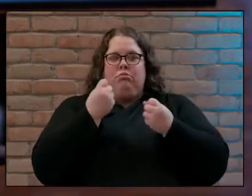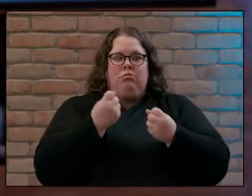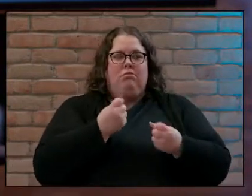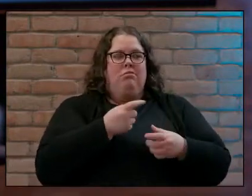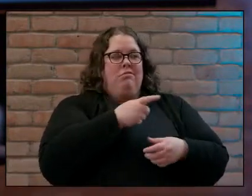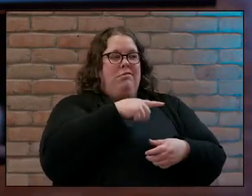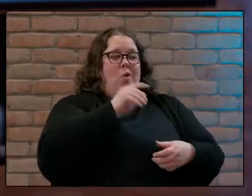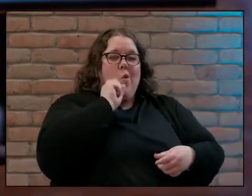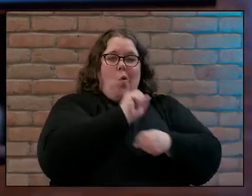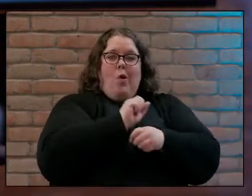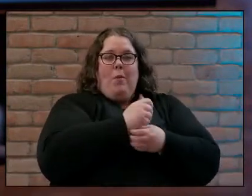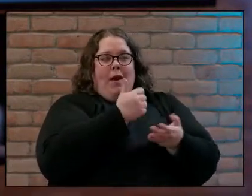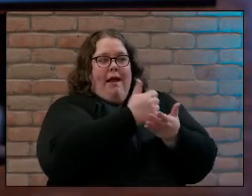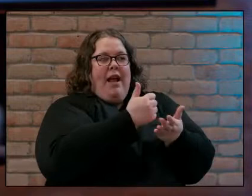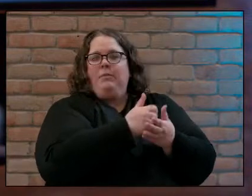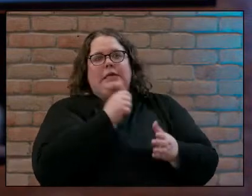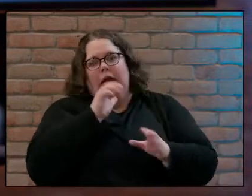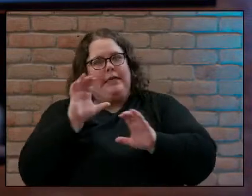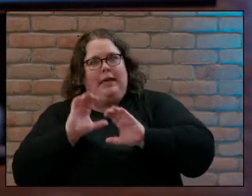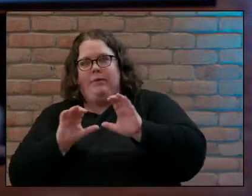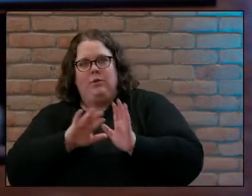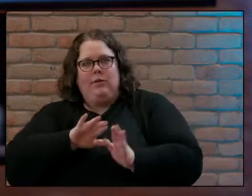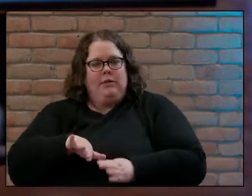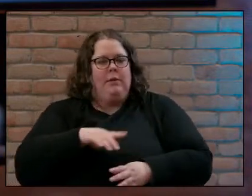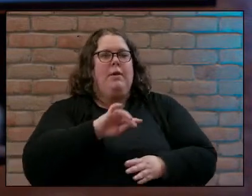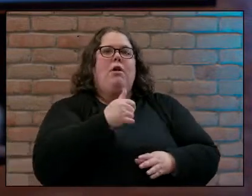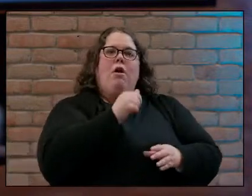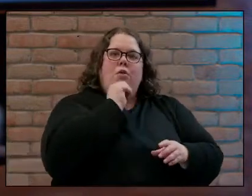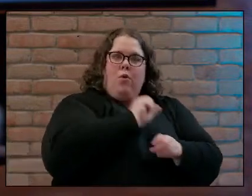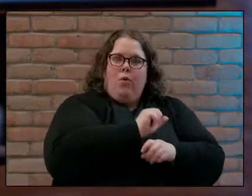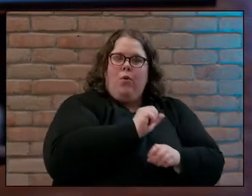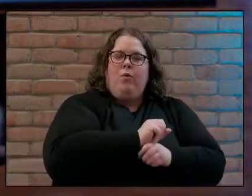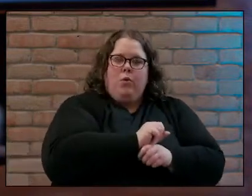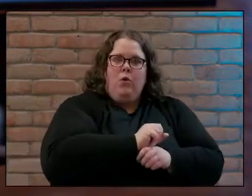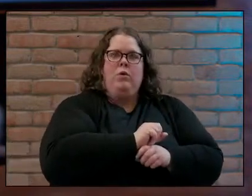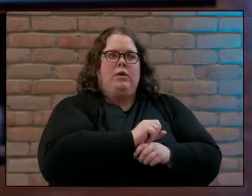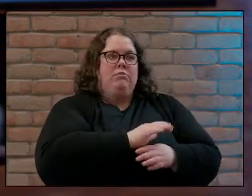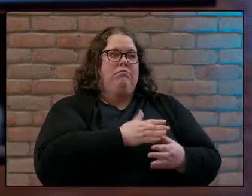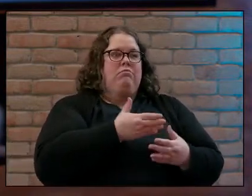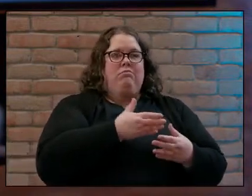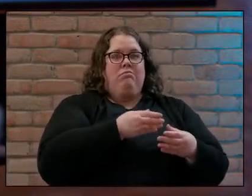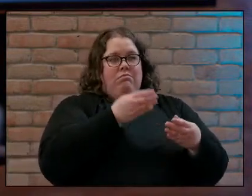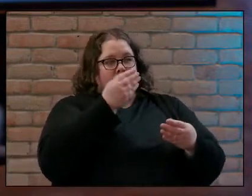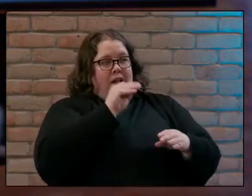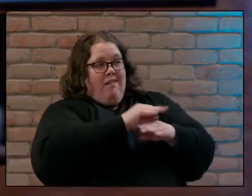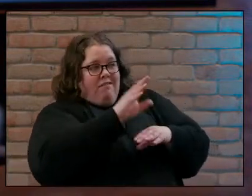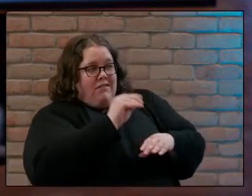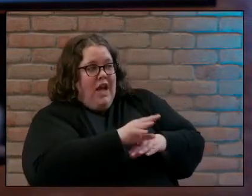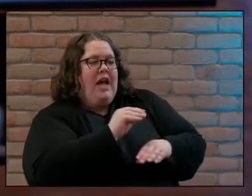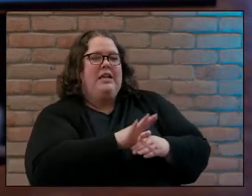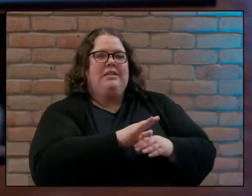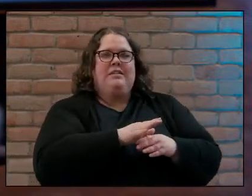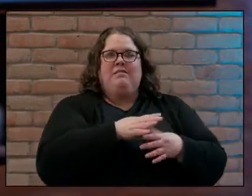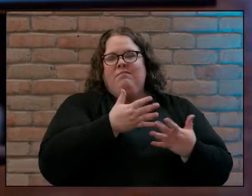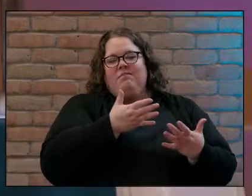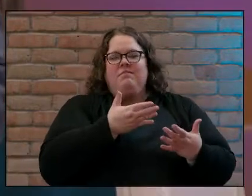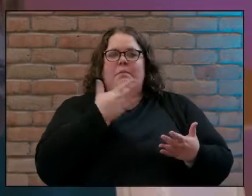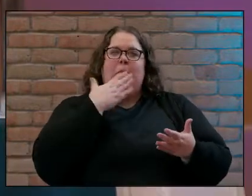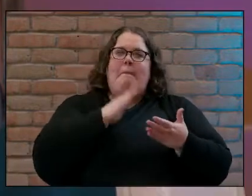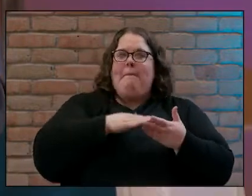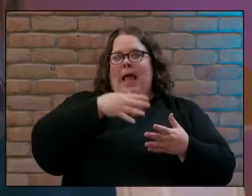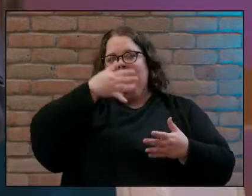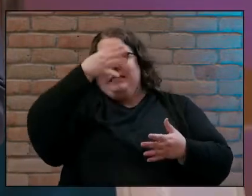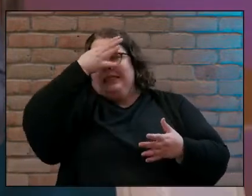homework never chemistry homework but other homework tell giving good dad advice telling bad dad jokes all of those things